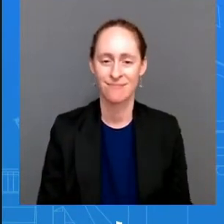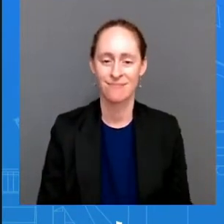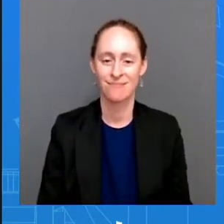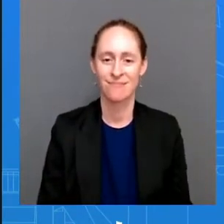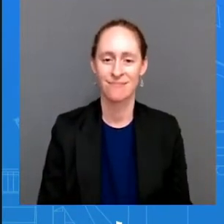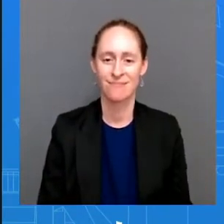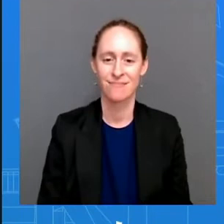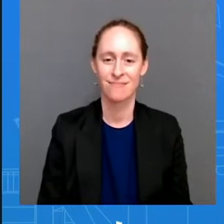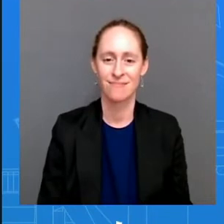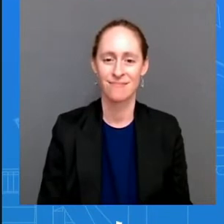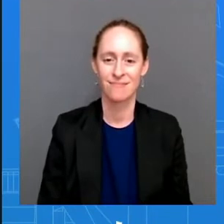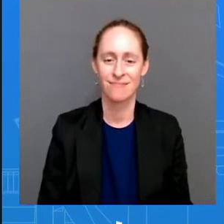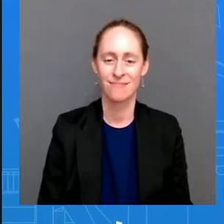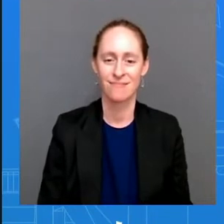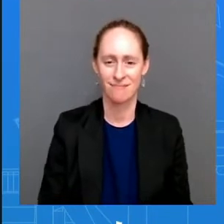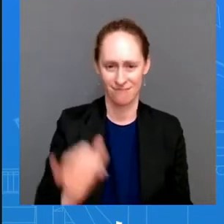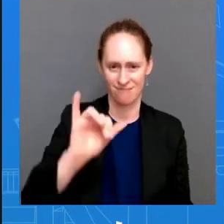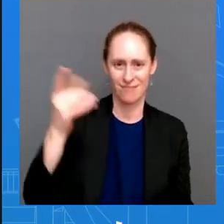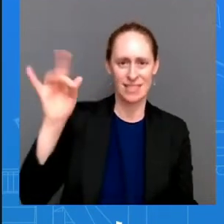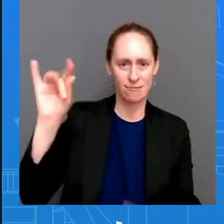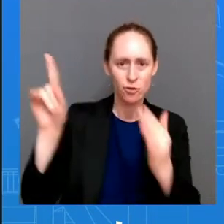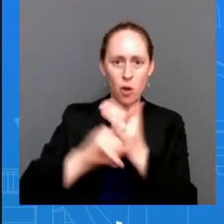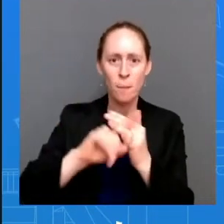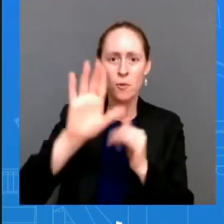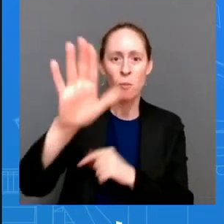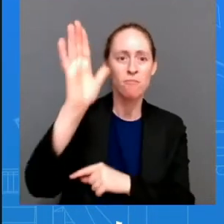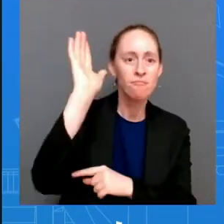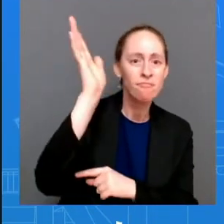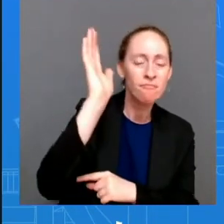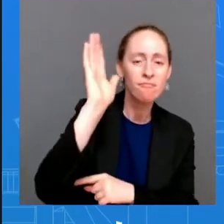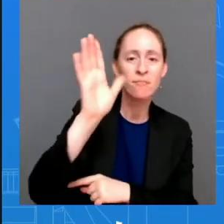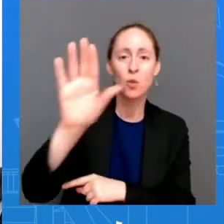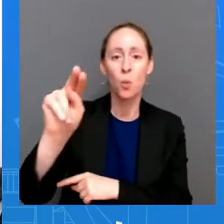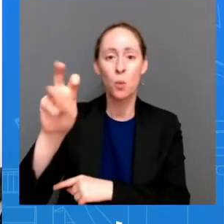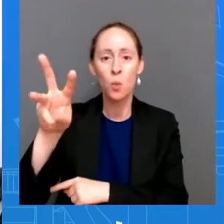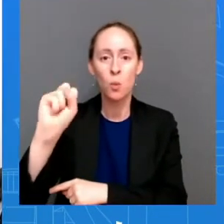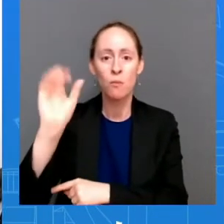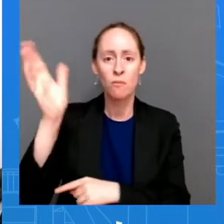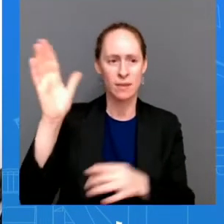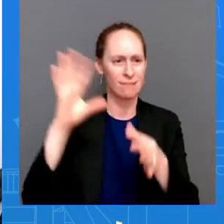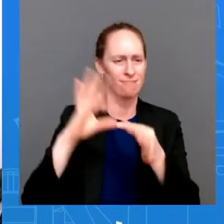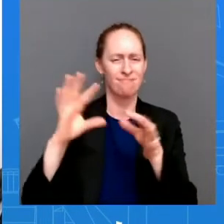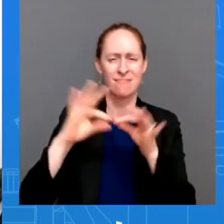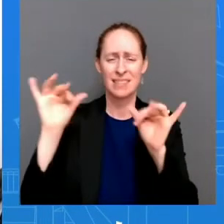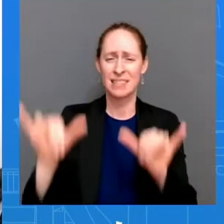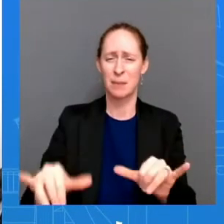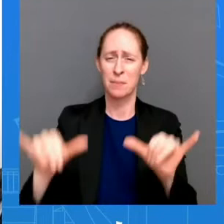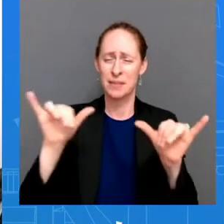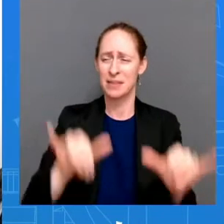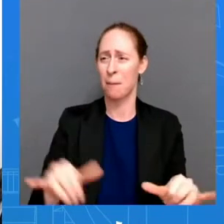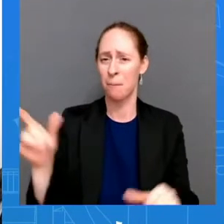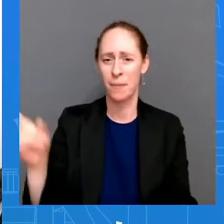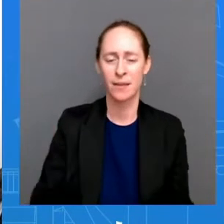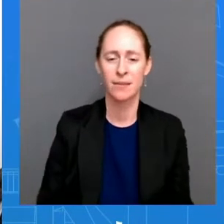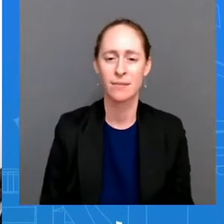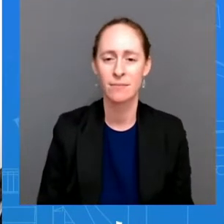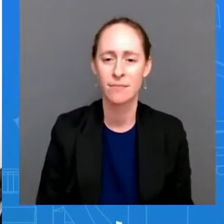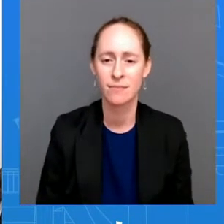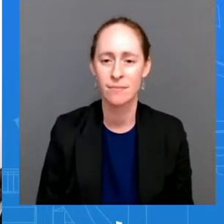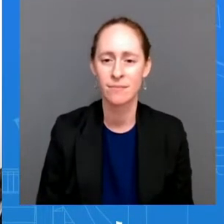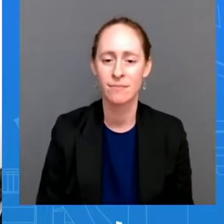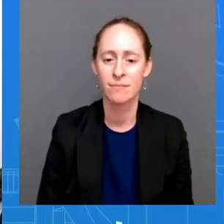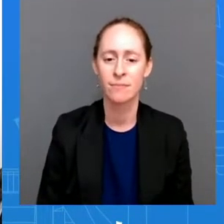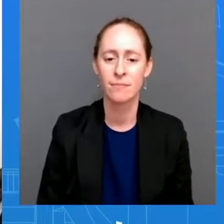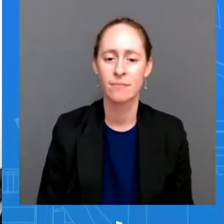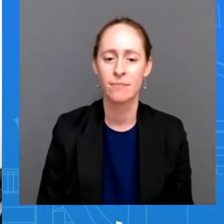of your publications nothing has changed here and then on afghanistan um given that the leader of the haqqani network is you know